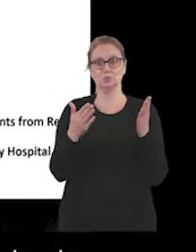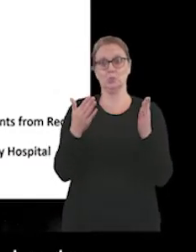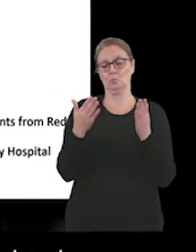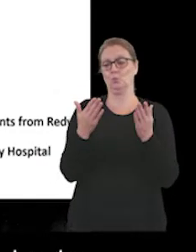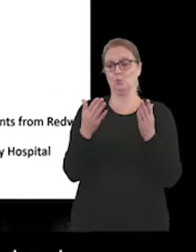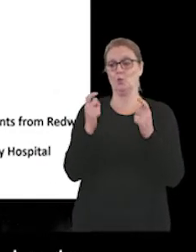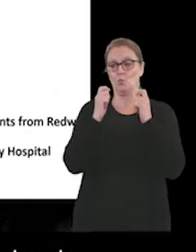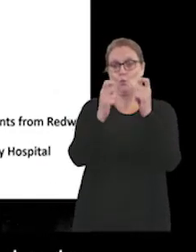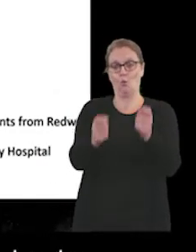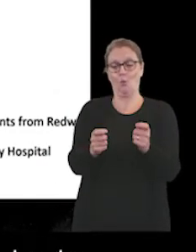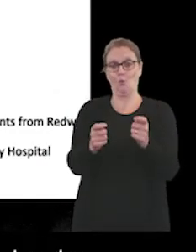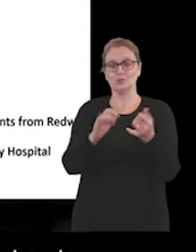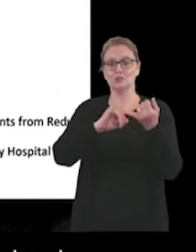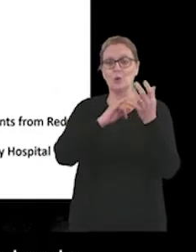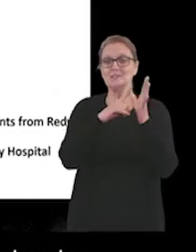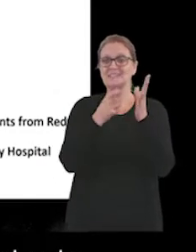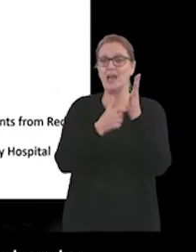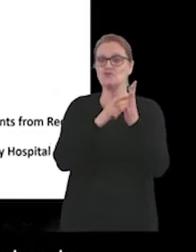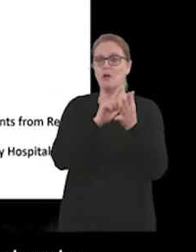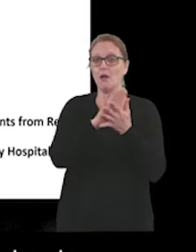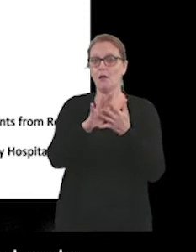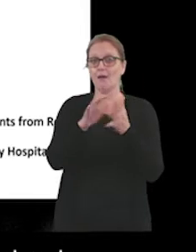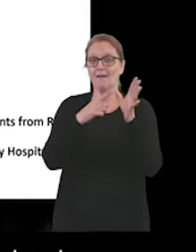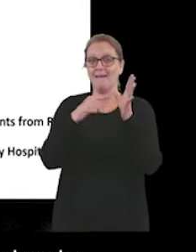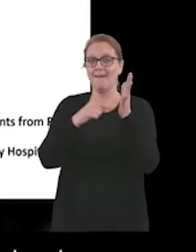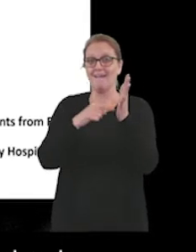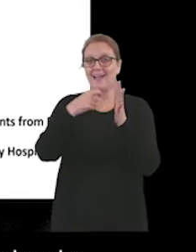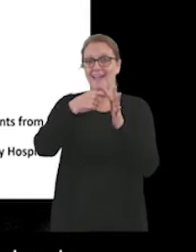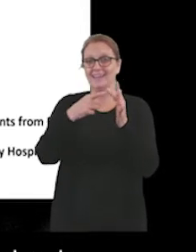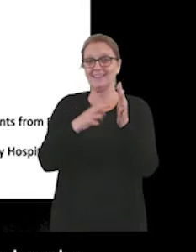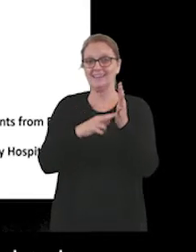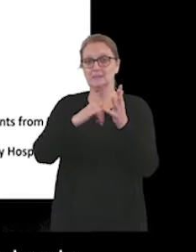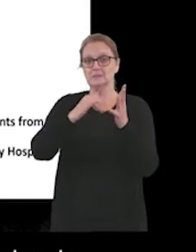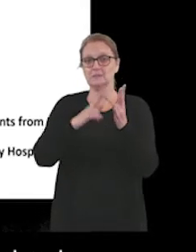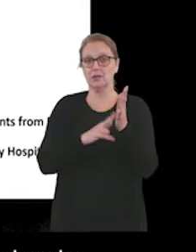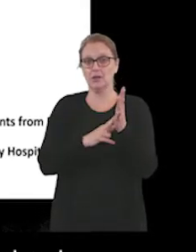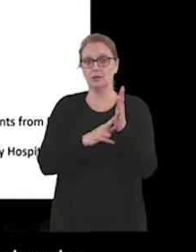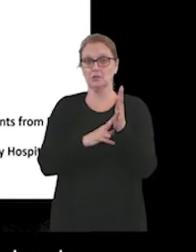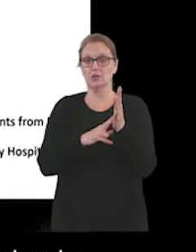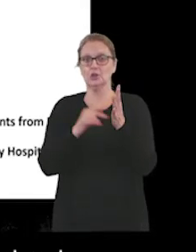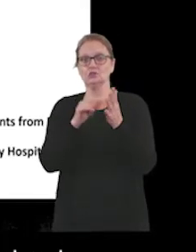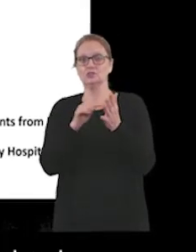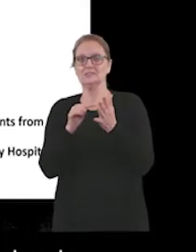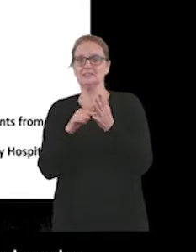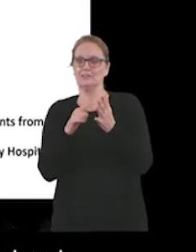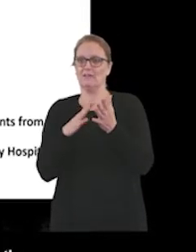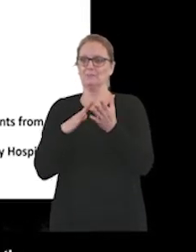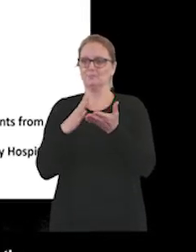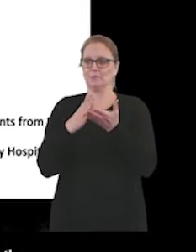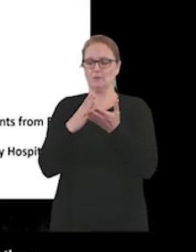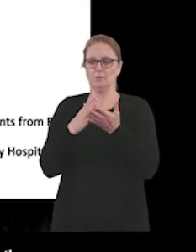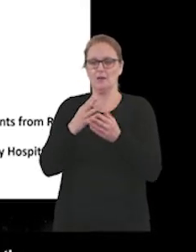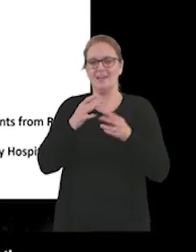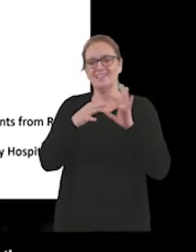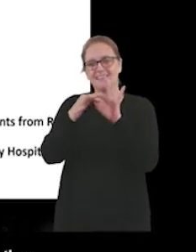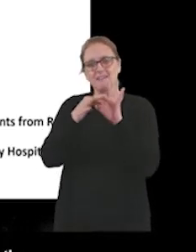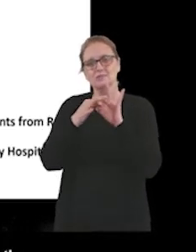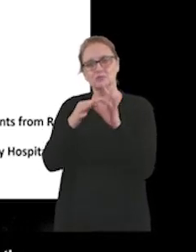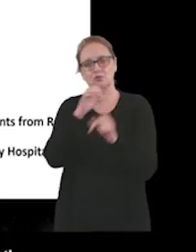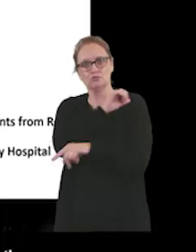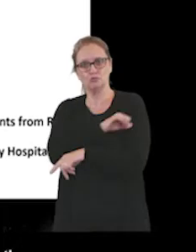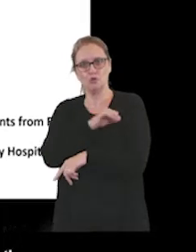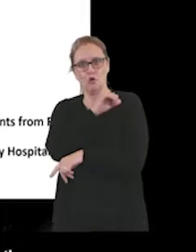And so Sarah Atkinson, who is a disability primary care liaison nurse, won an award